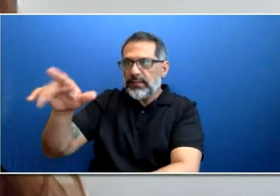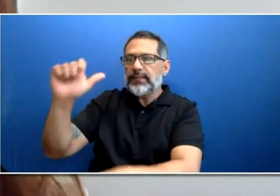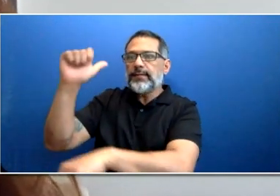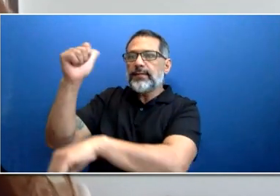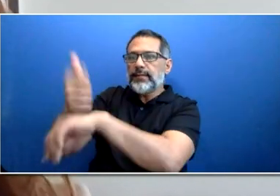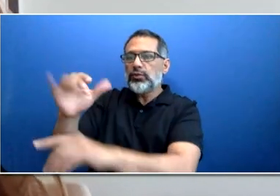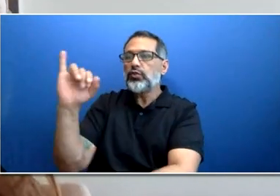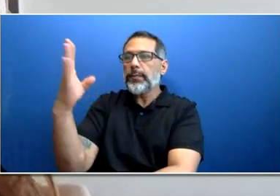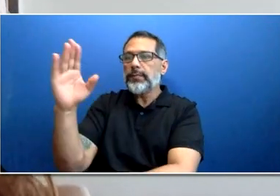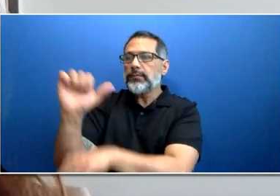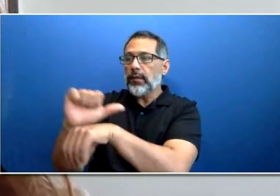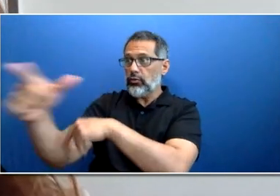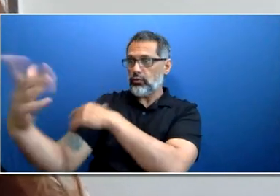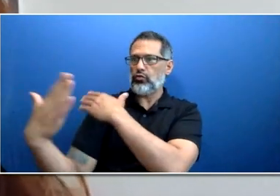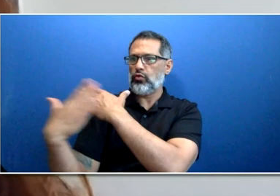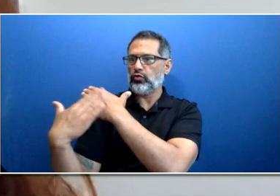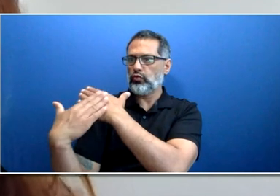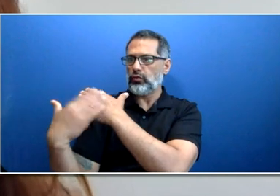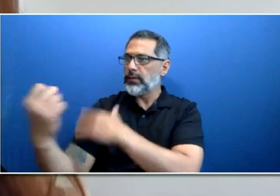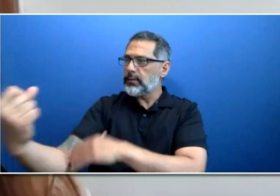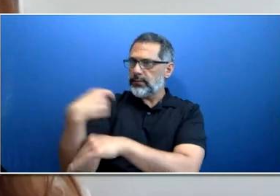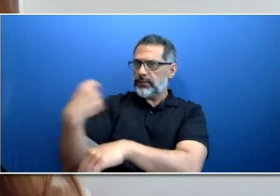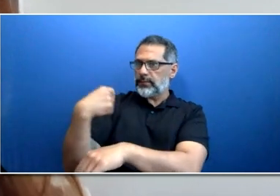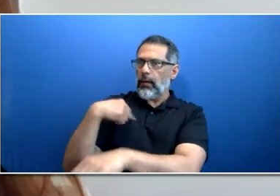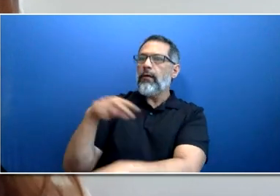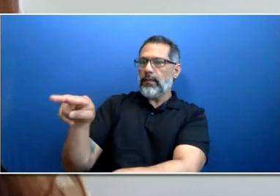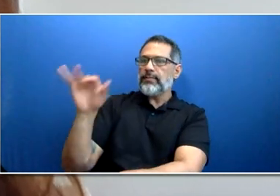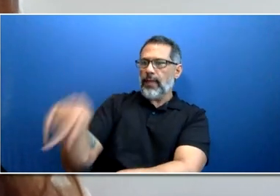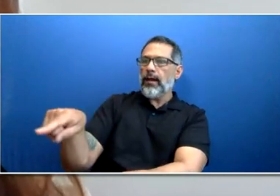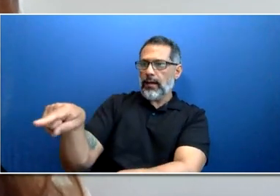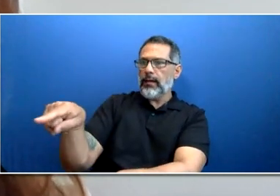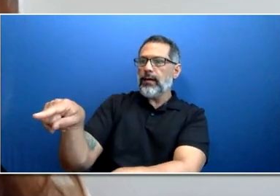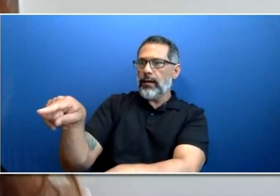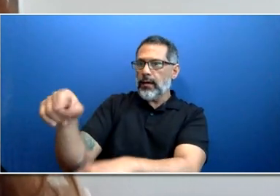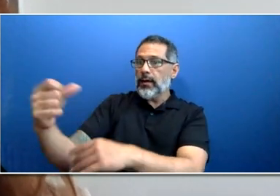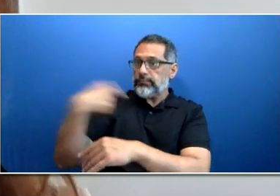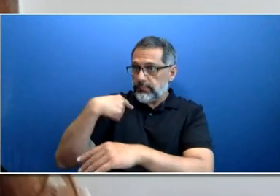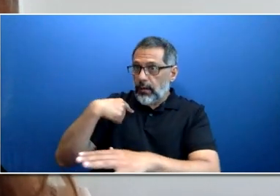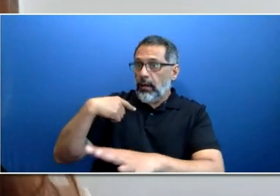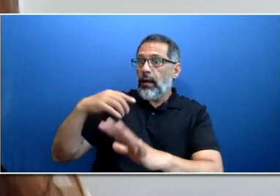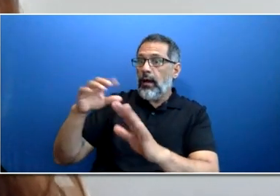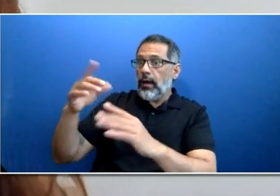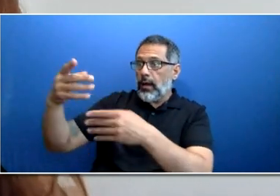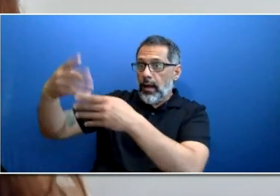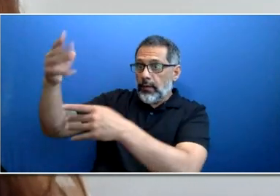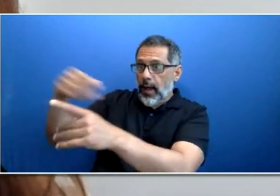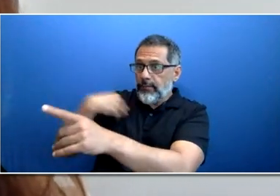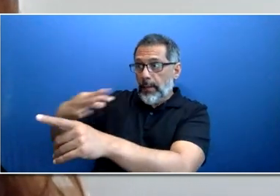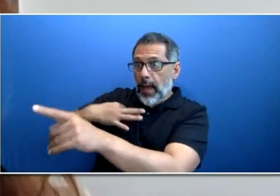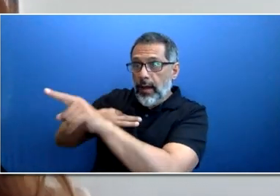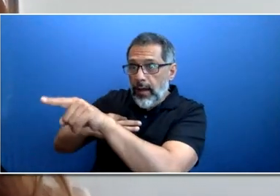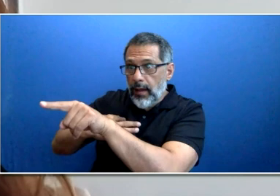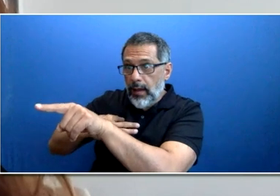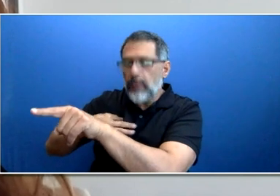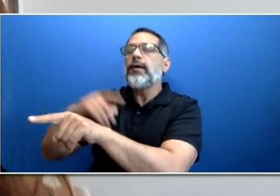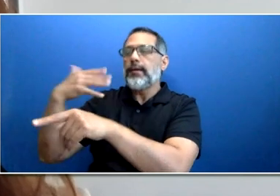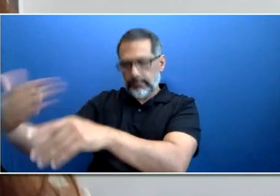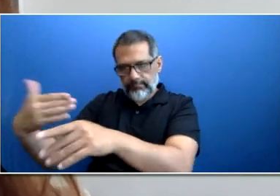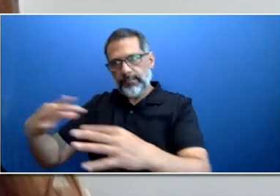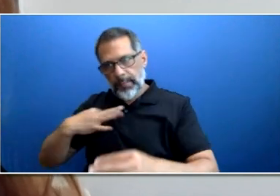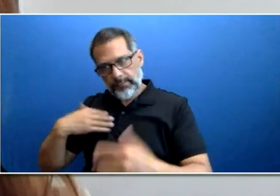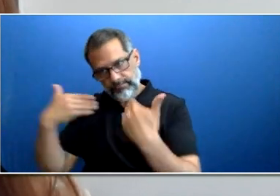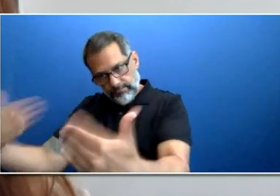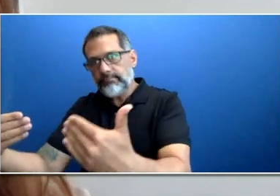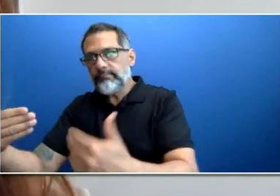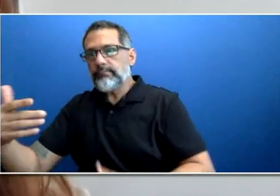Please then apply for the position. If proceeding with your application, you will be invited to an interview. Once everything has